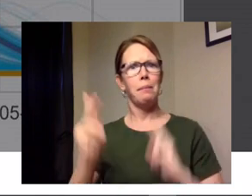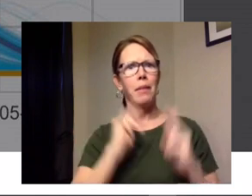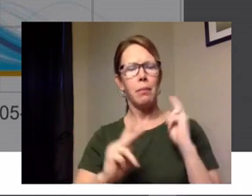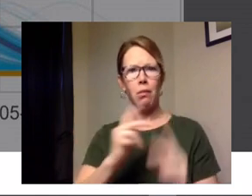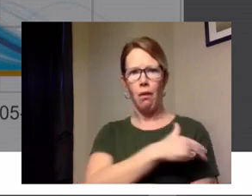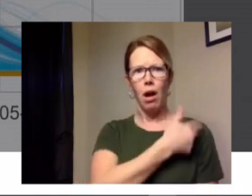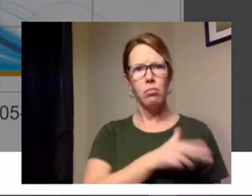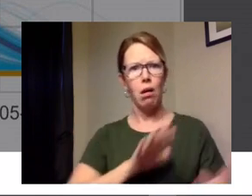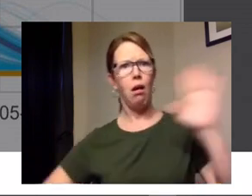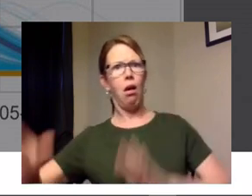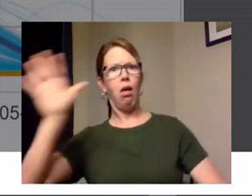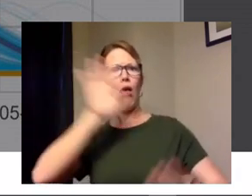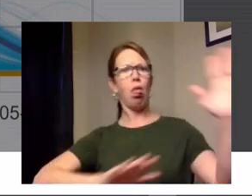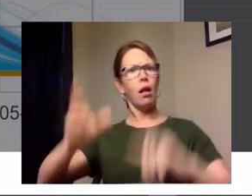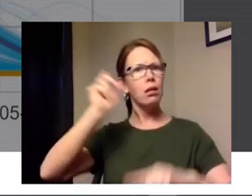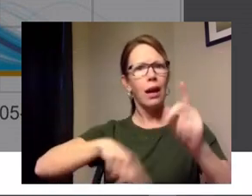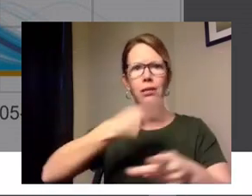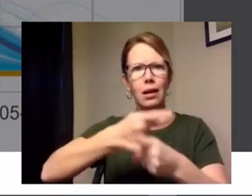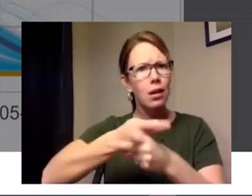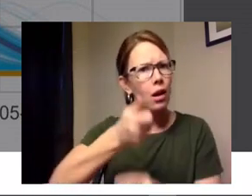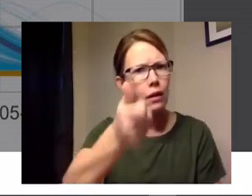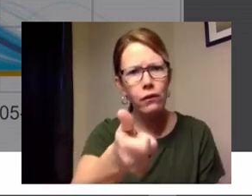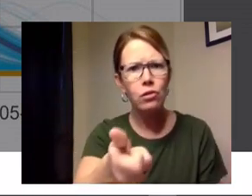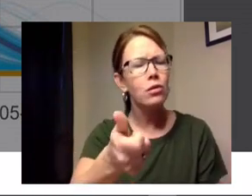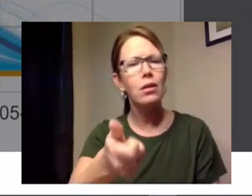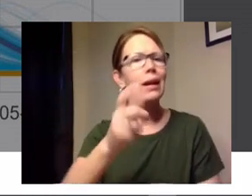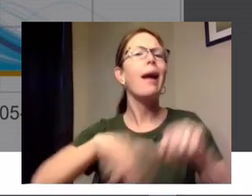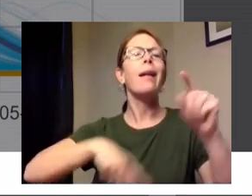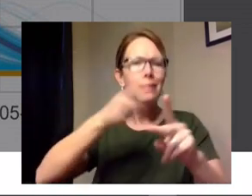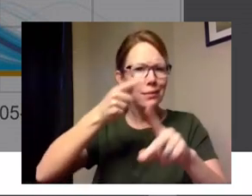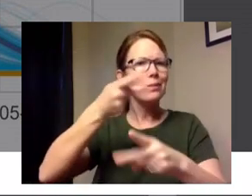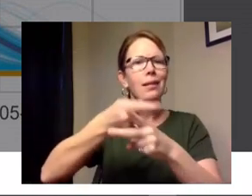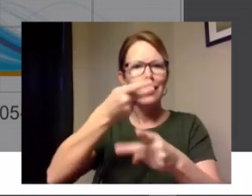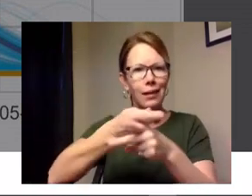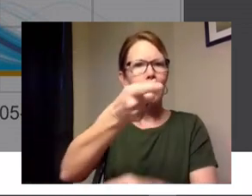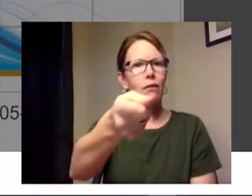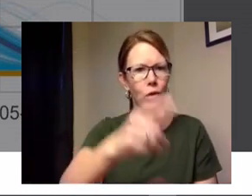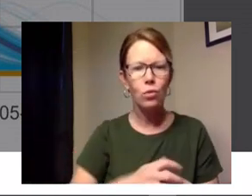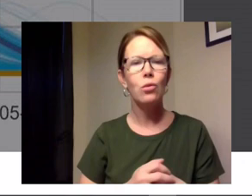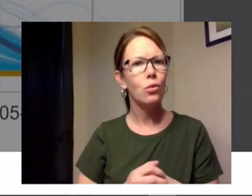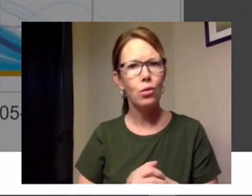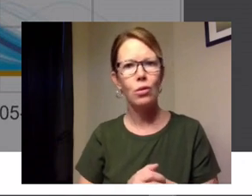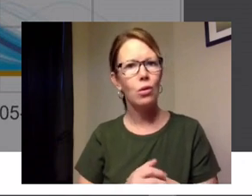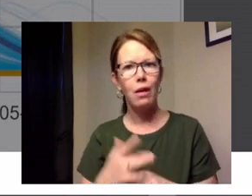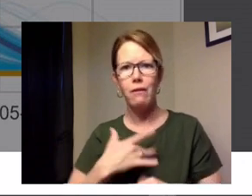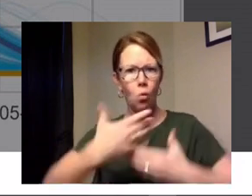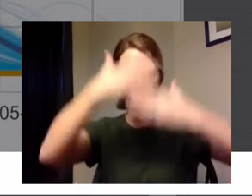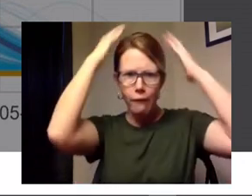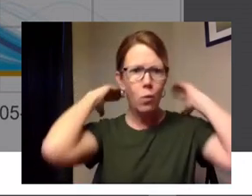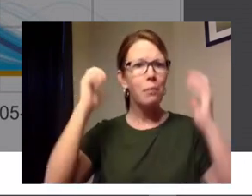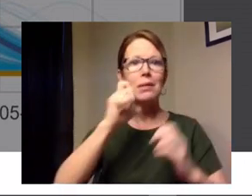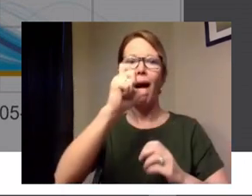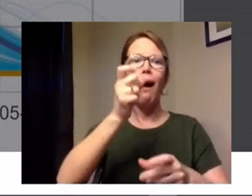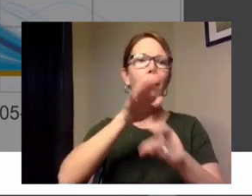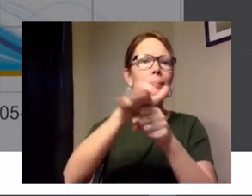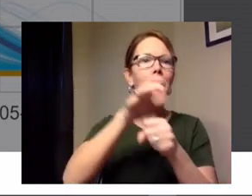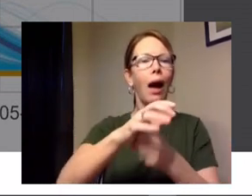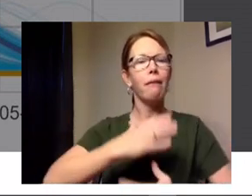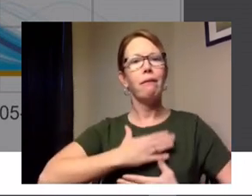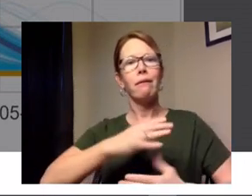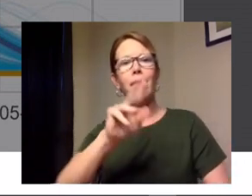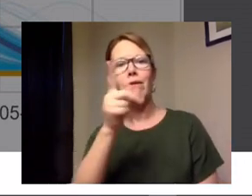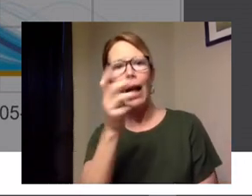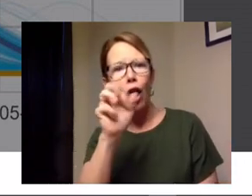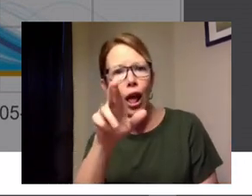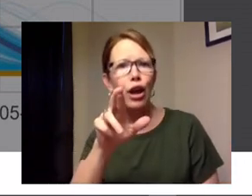that to care for you and so your likelihood of a of a very bad outcome